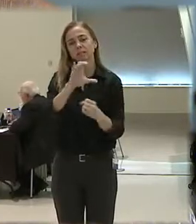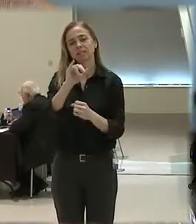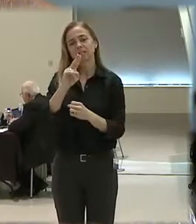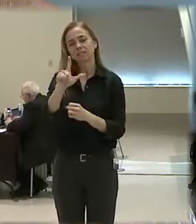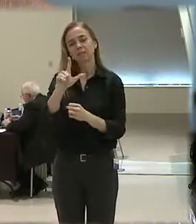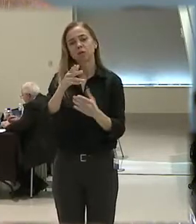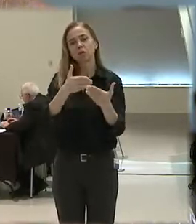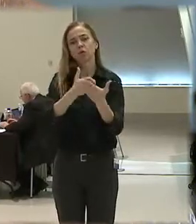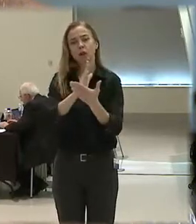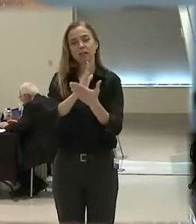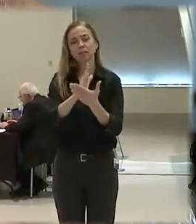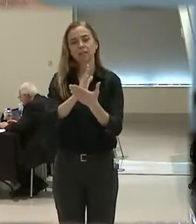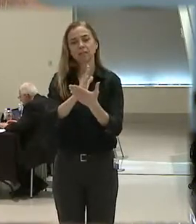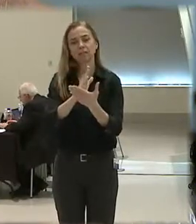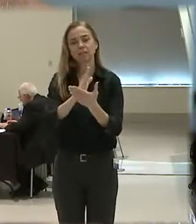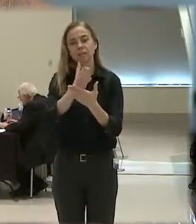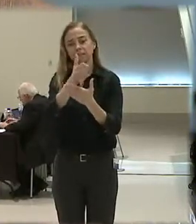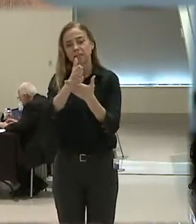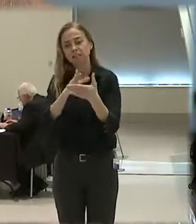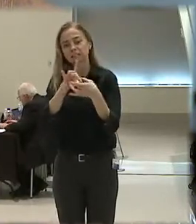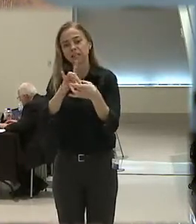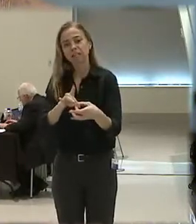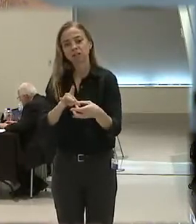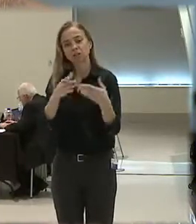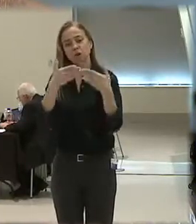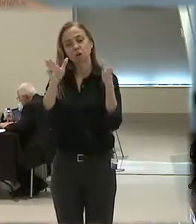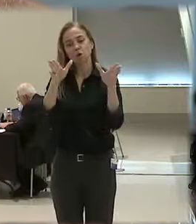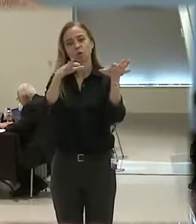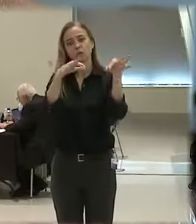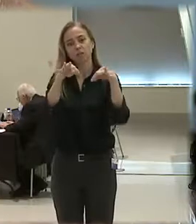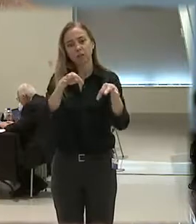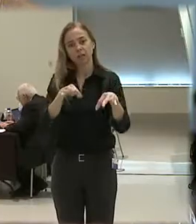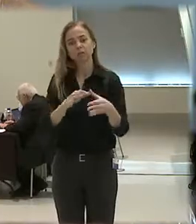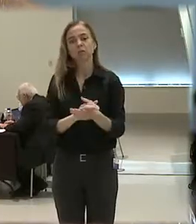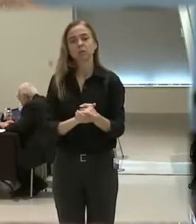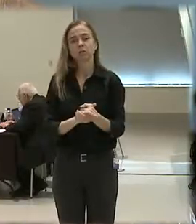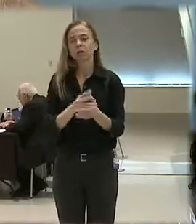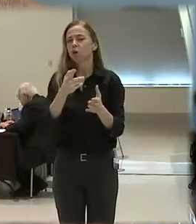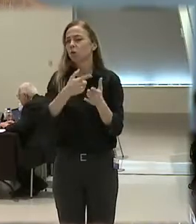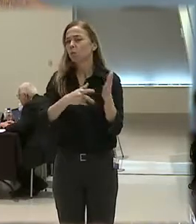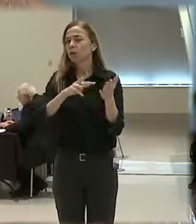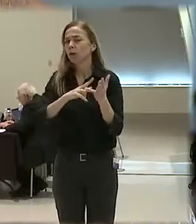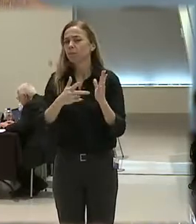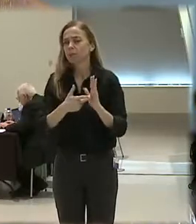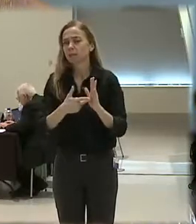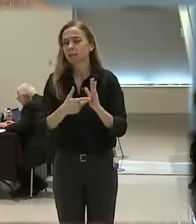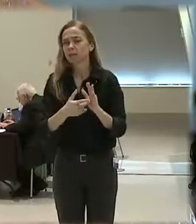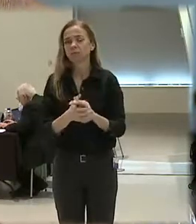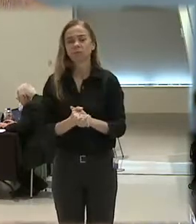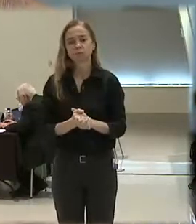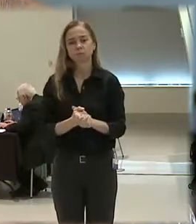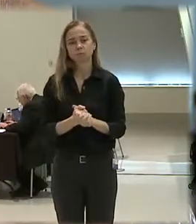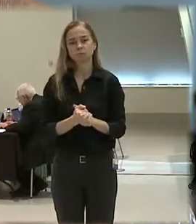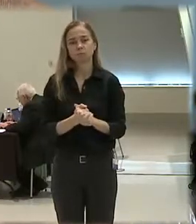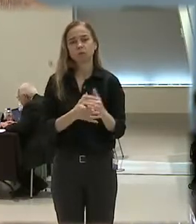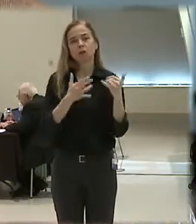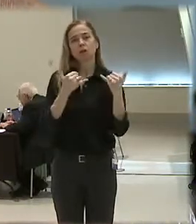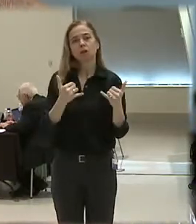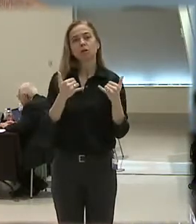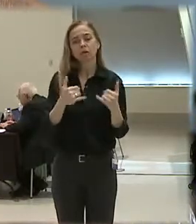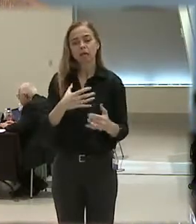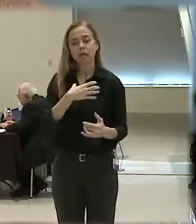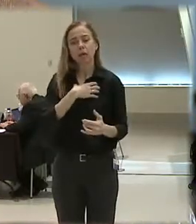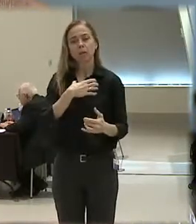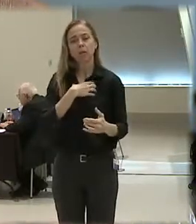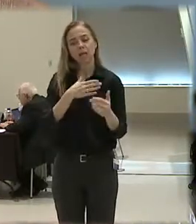section oversight. And what I mean by that is both currently as complaint